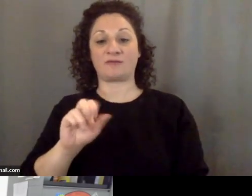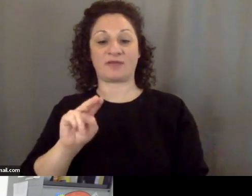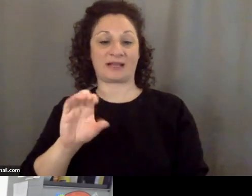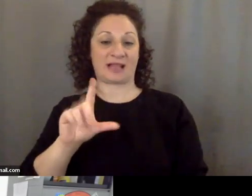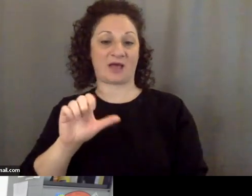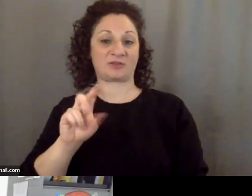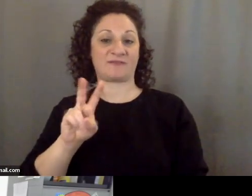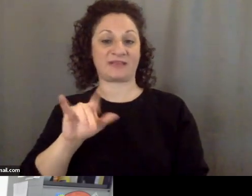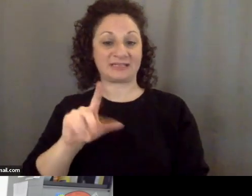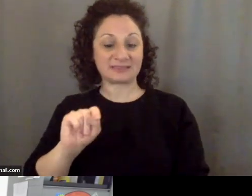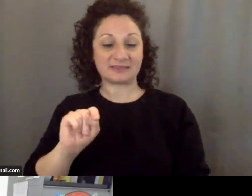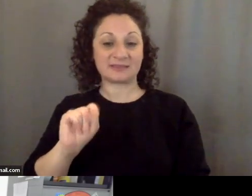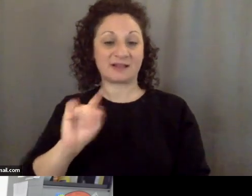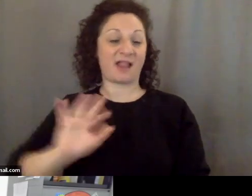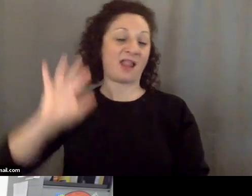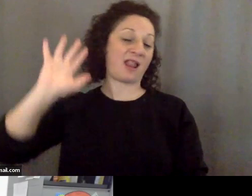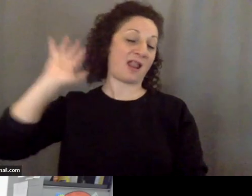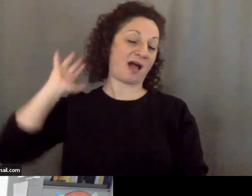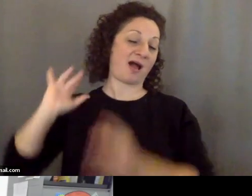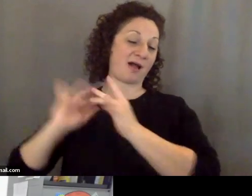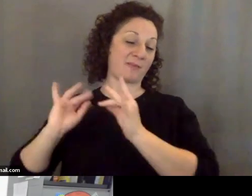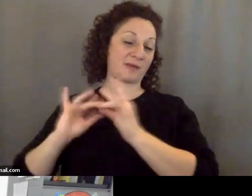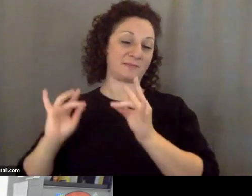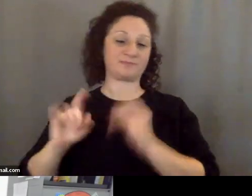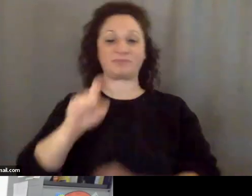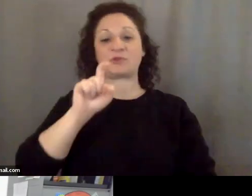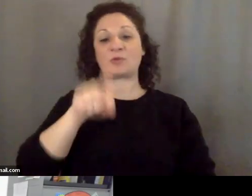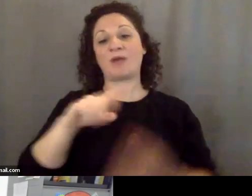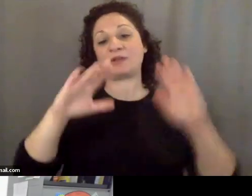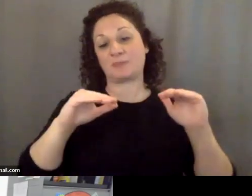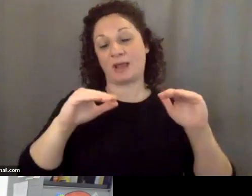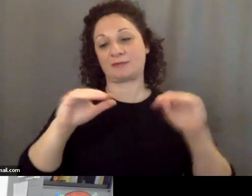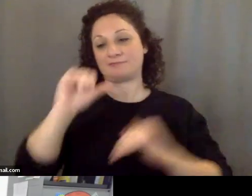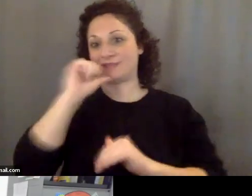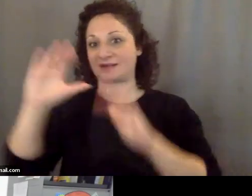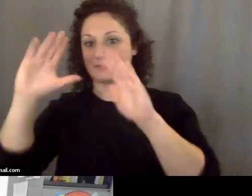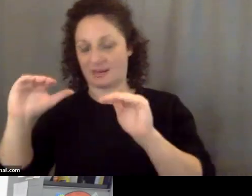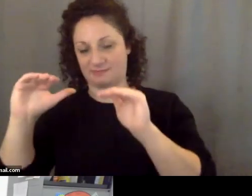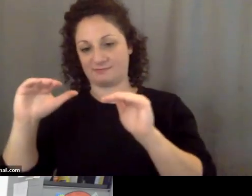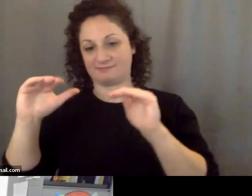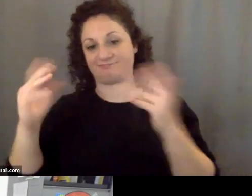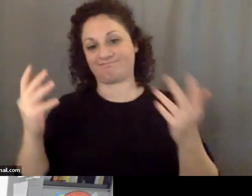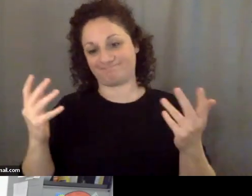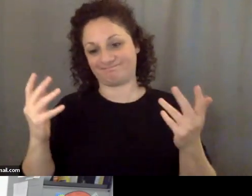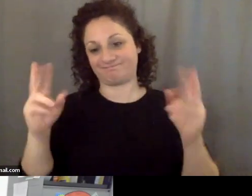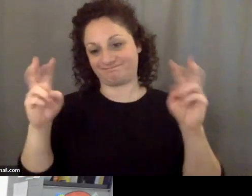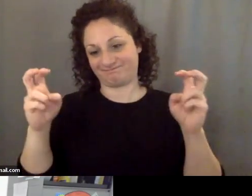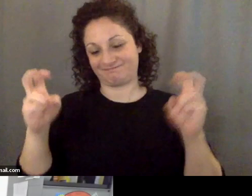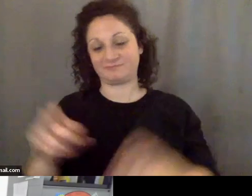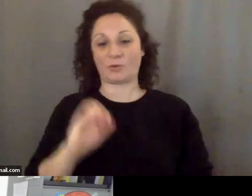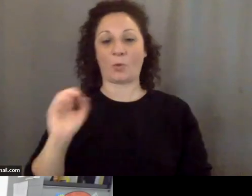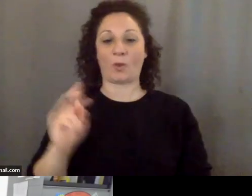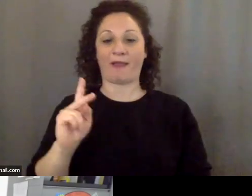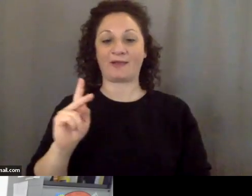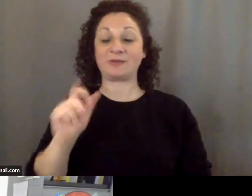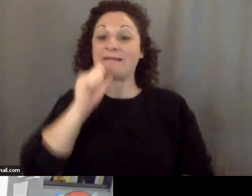you have to expect the unexpected. So, okay, it was the unexpected. The balloon went